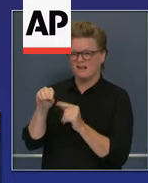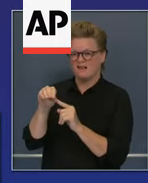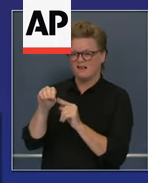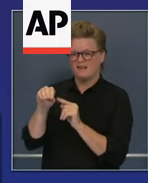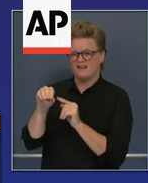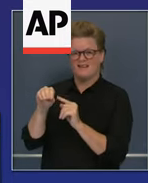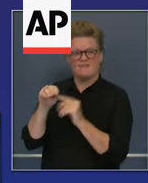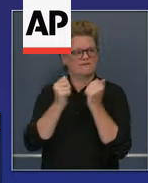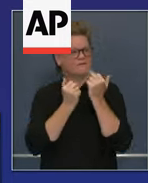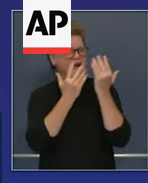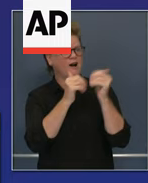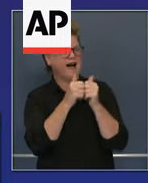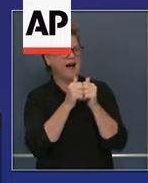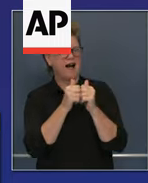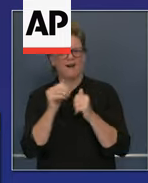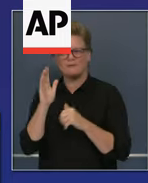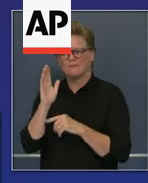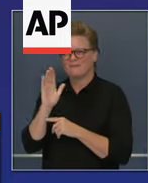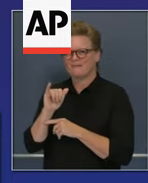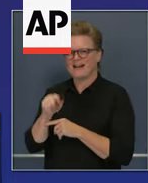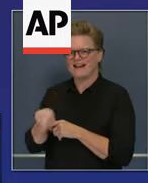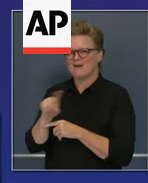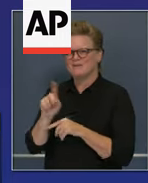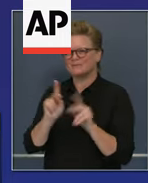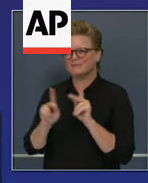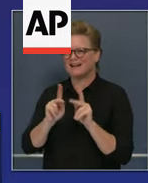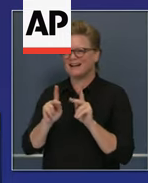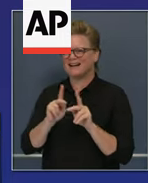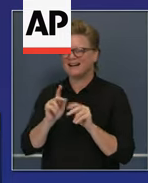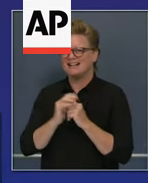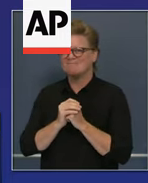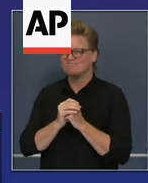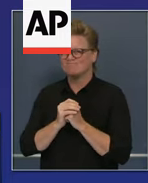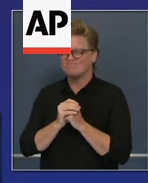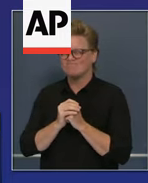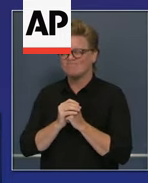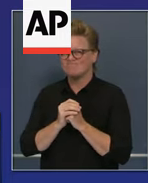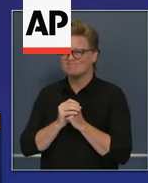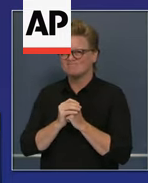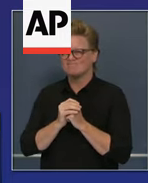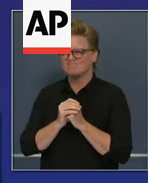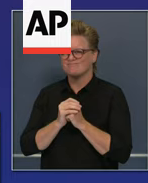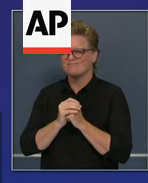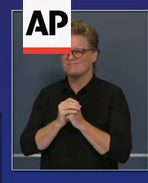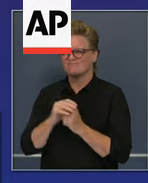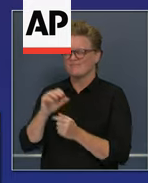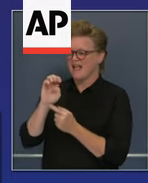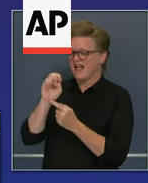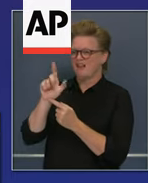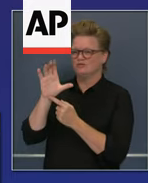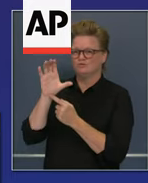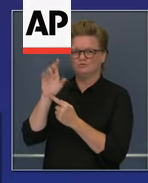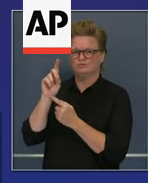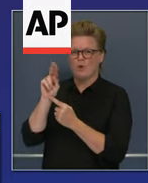we experience in the state of California on annual basis are man-made fires. El Dorado, though there's an investigation, those that